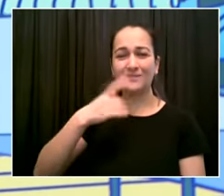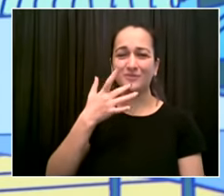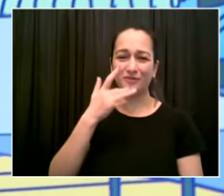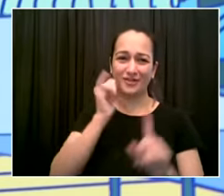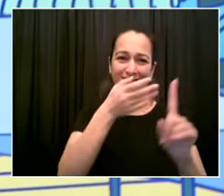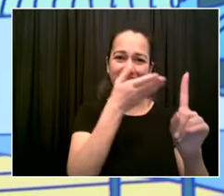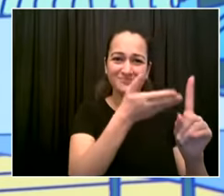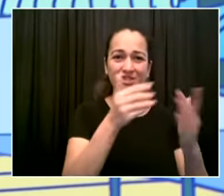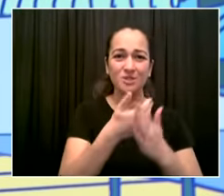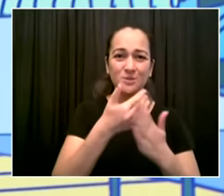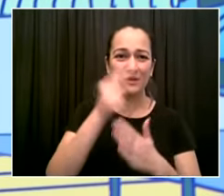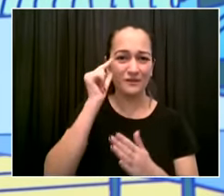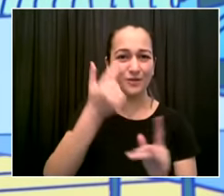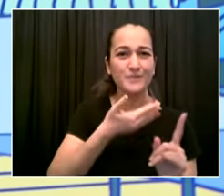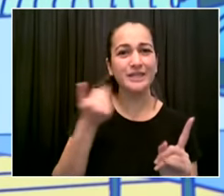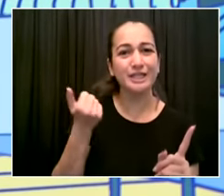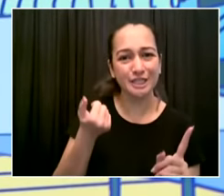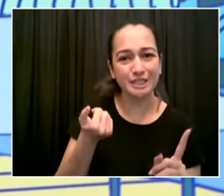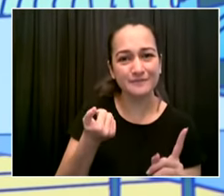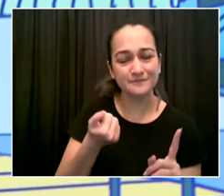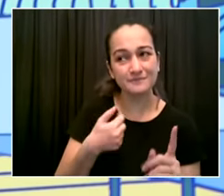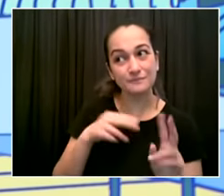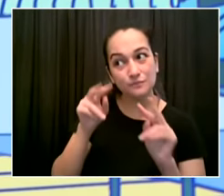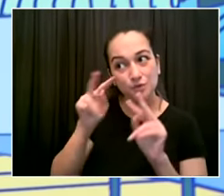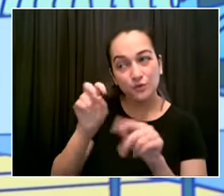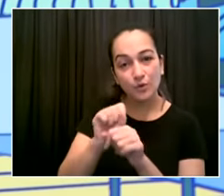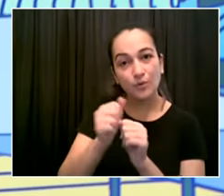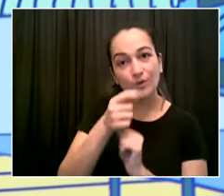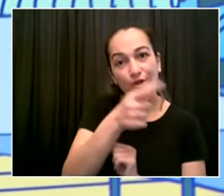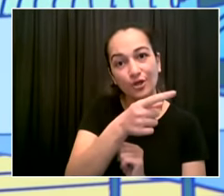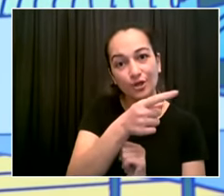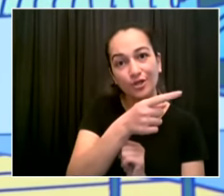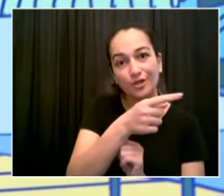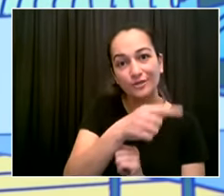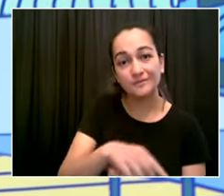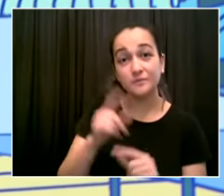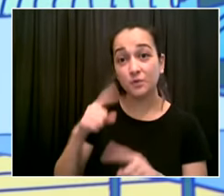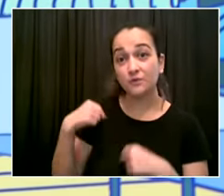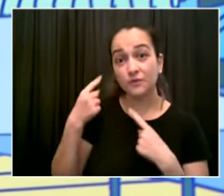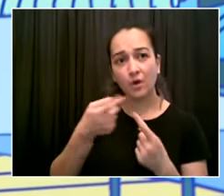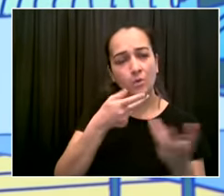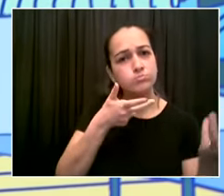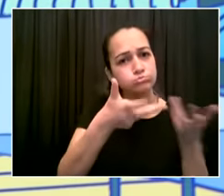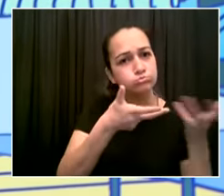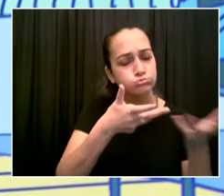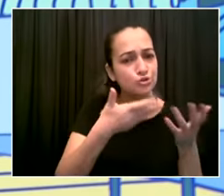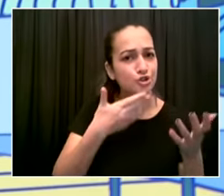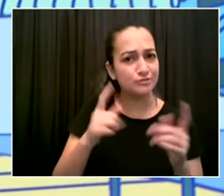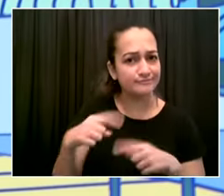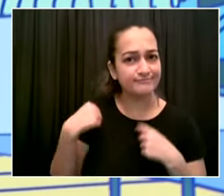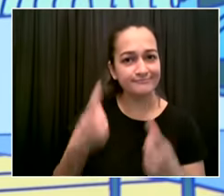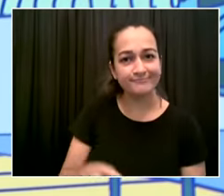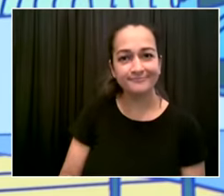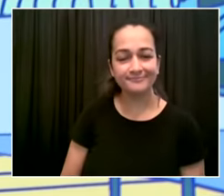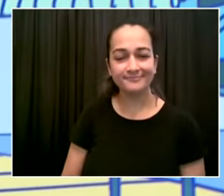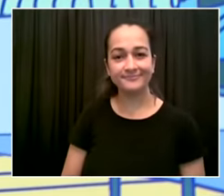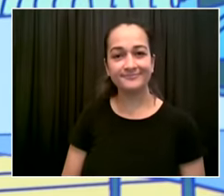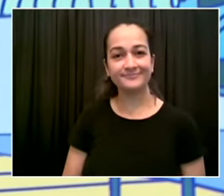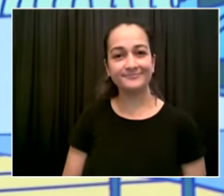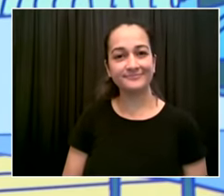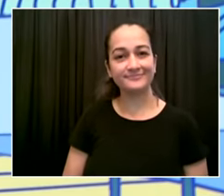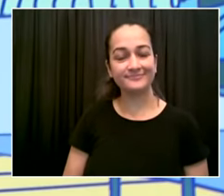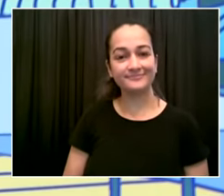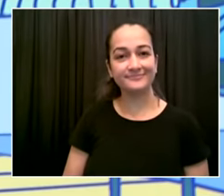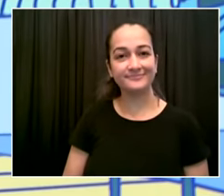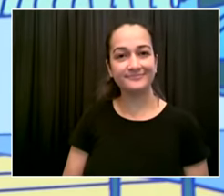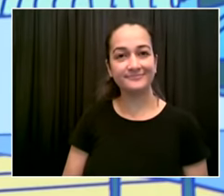forward to working with her and we've had very good conversations and i think if there's one um positive to